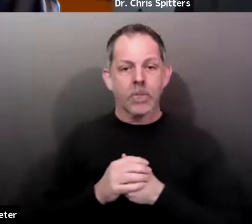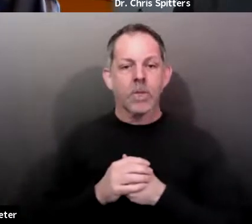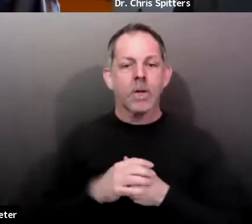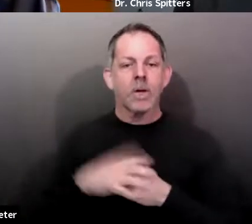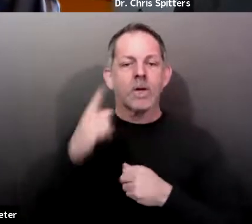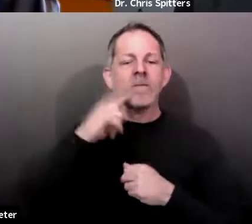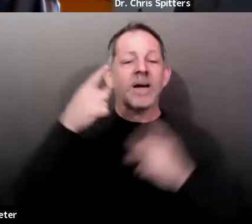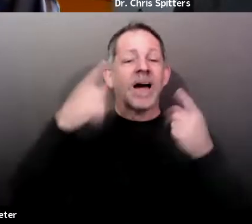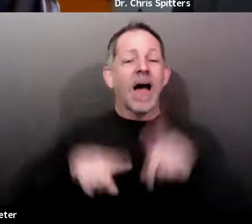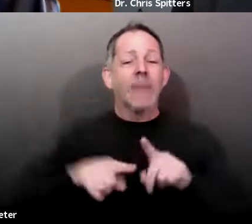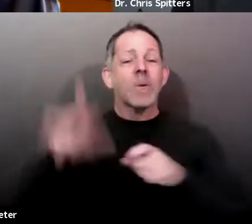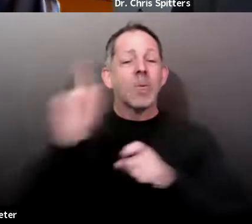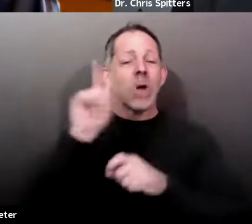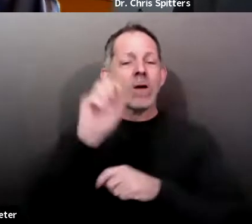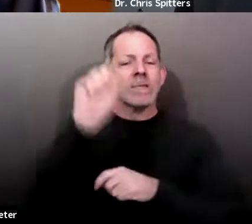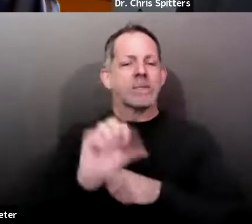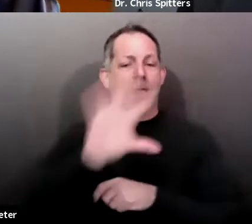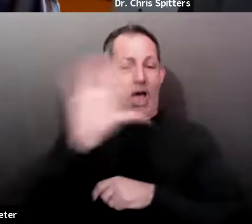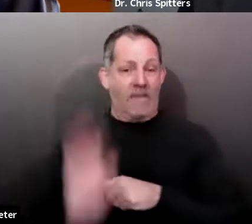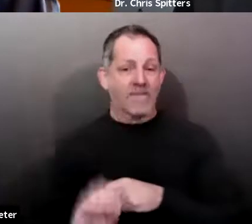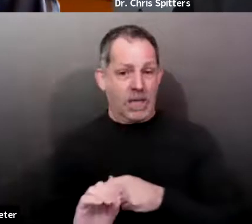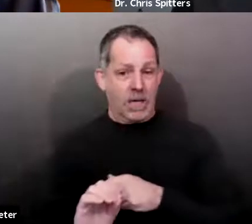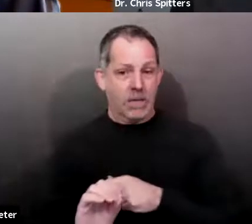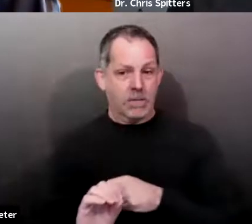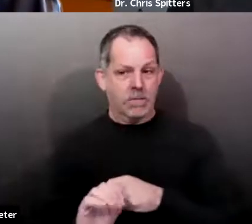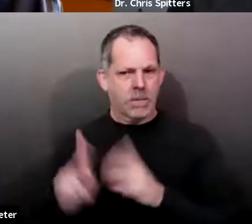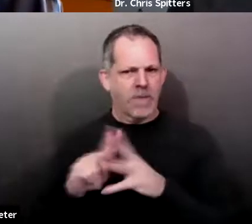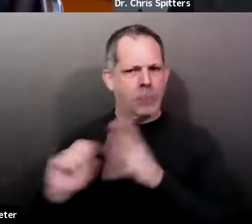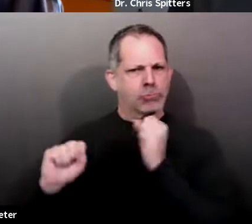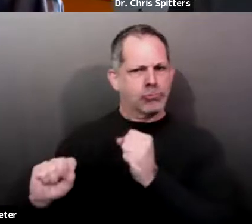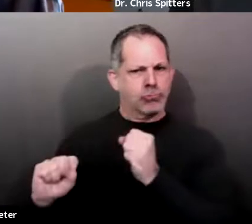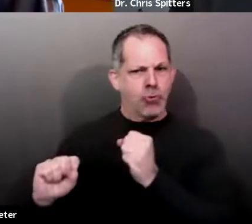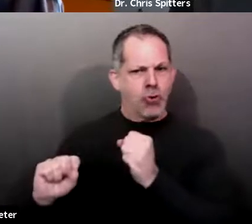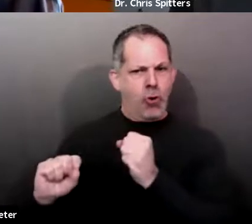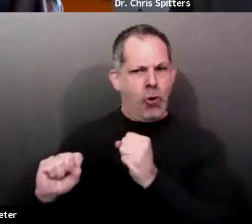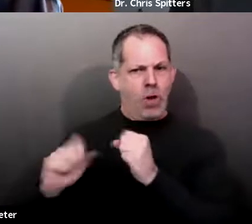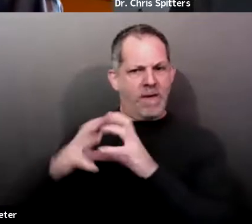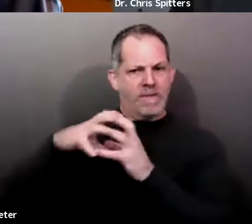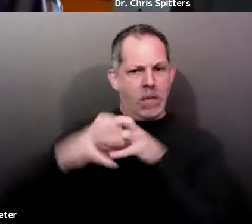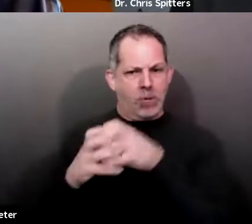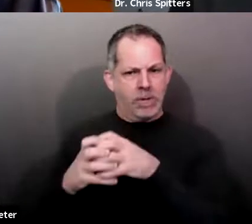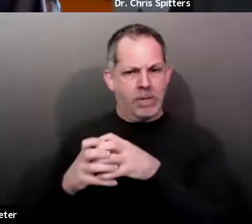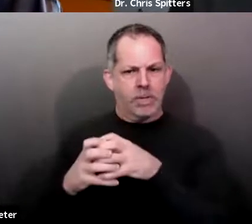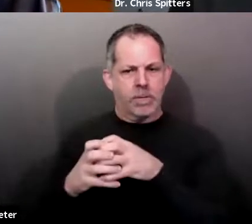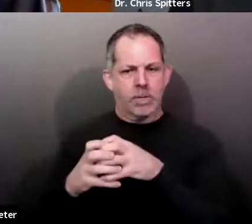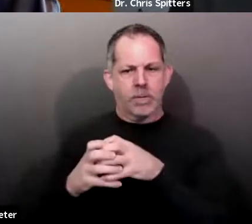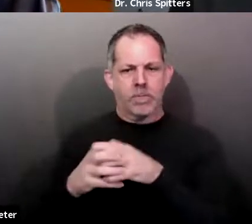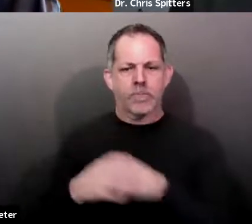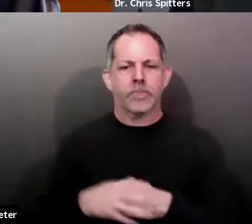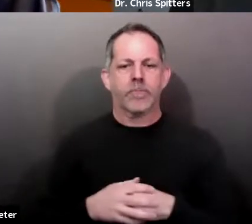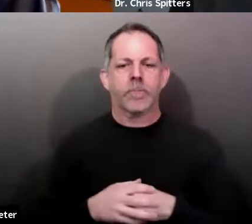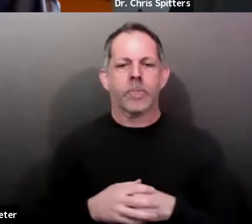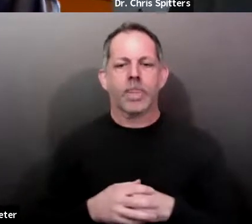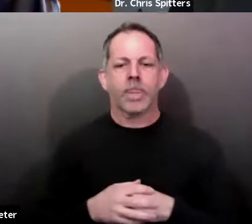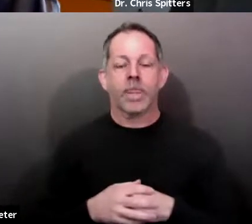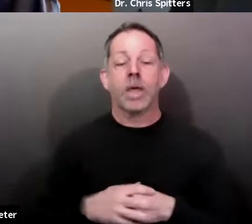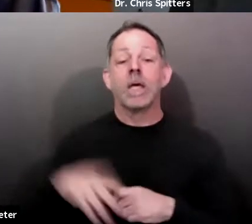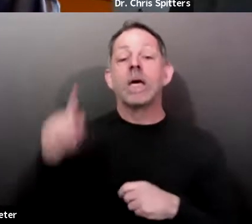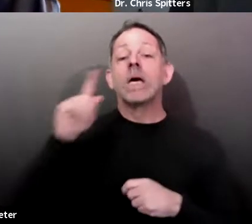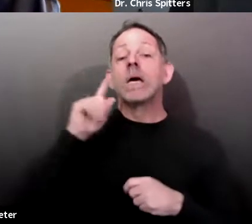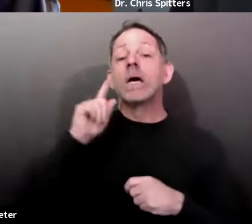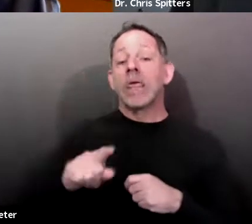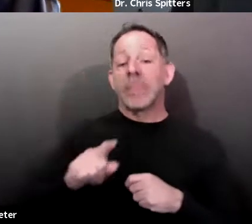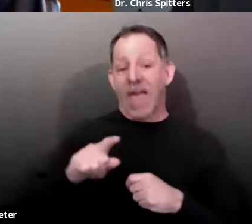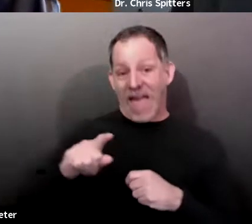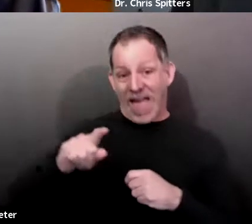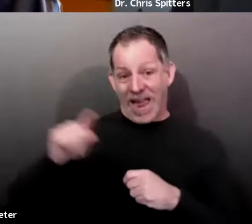is dominant. It, it, doesn't prevent all infections, uh, the way, uh, it, it, it does where